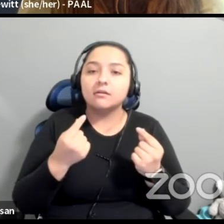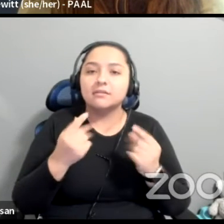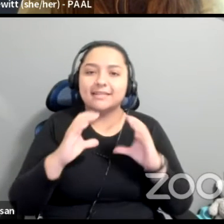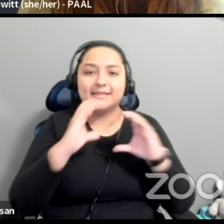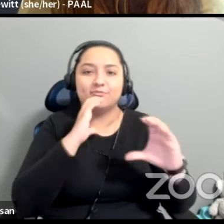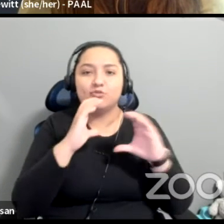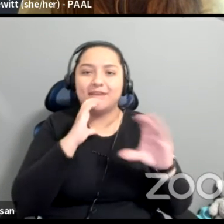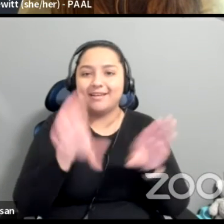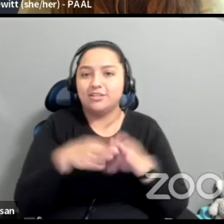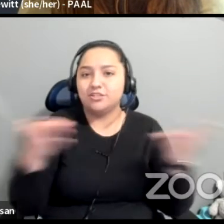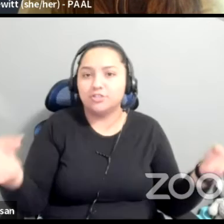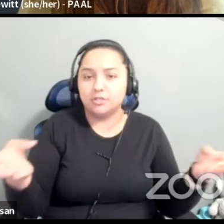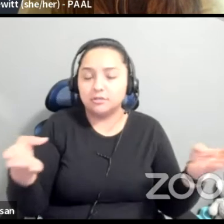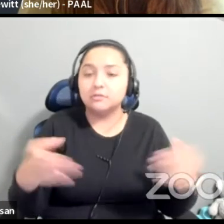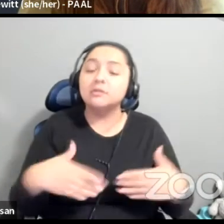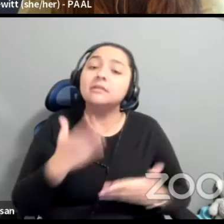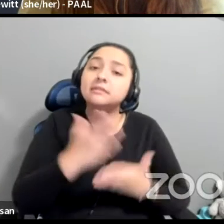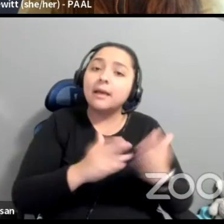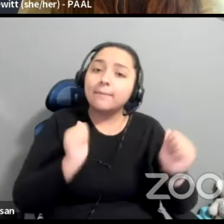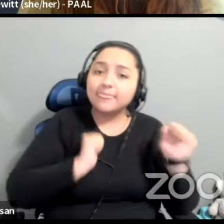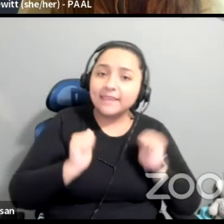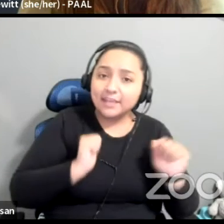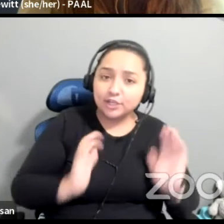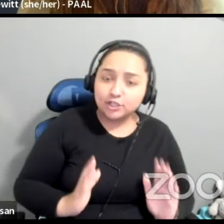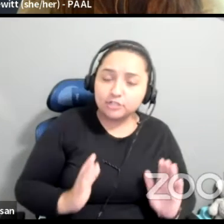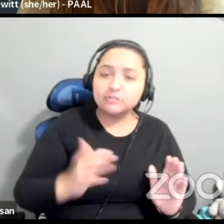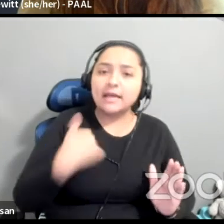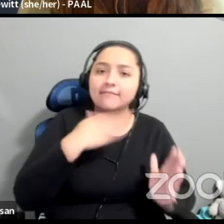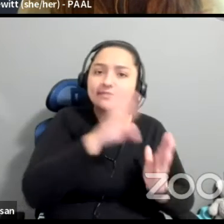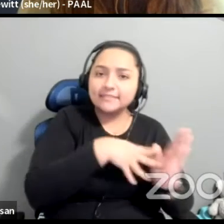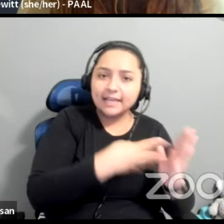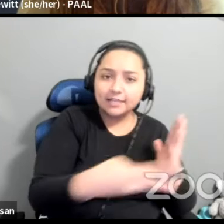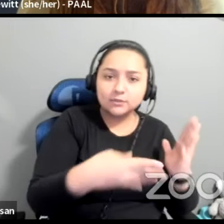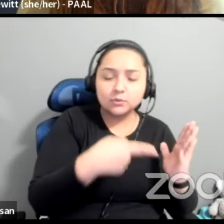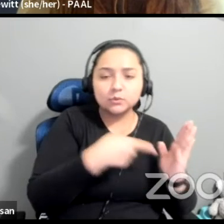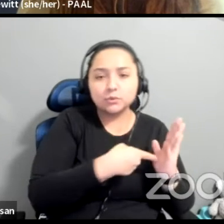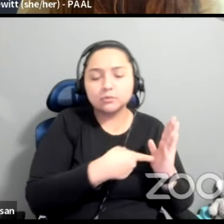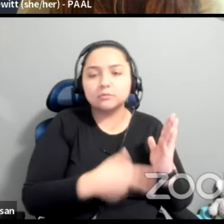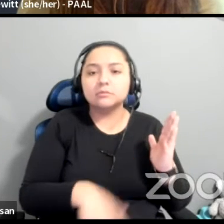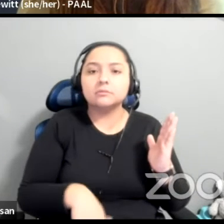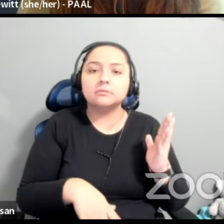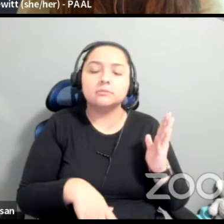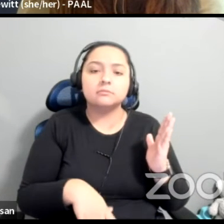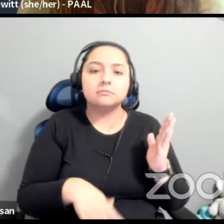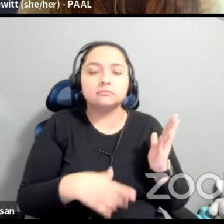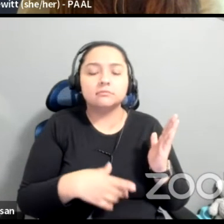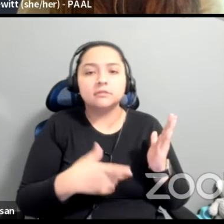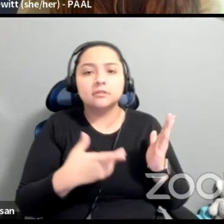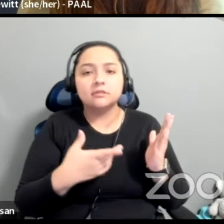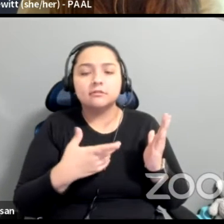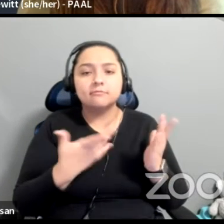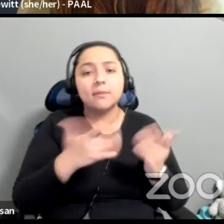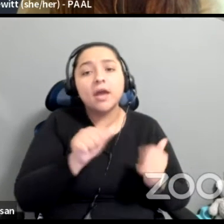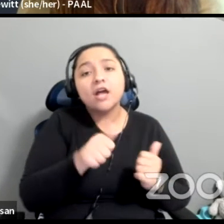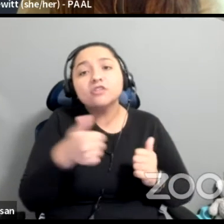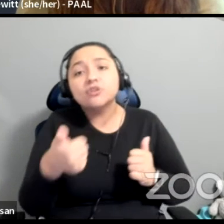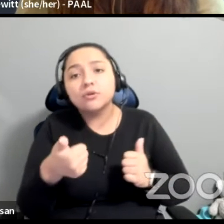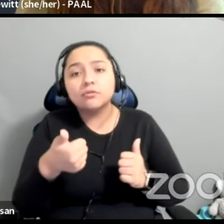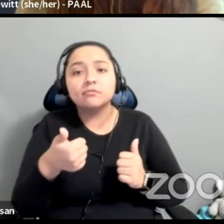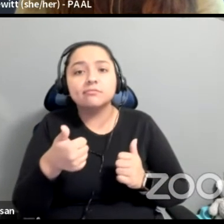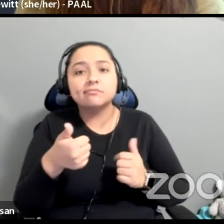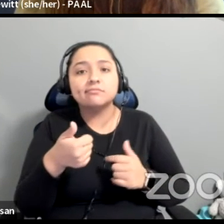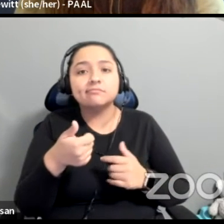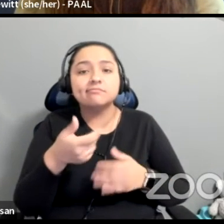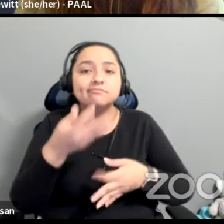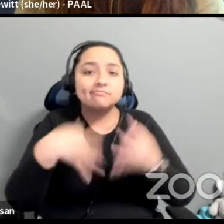schedules. Like for example, if a director is a parent and that they have, you know, like they'll look, uh, at alternative schedules to maybe try to accommodate that.